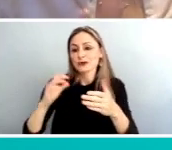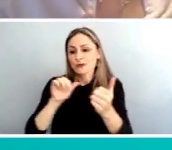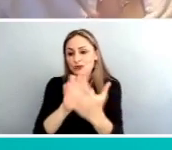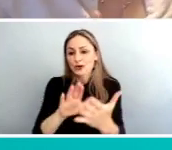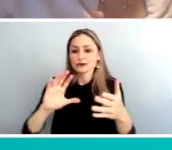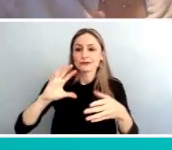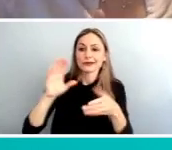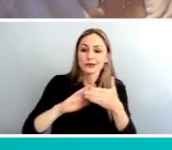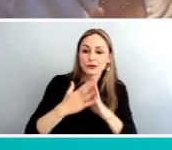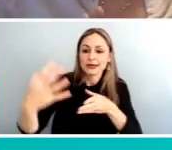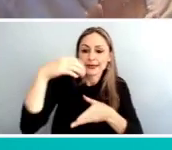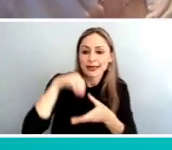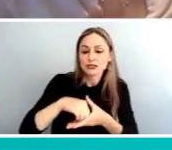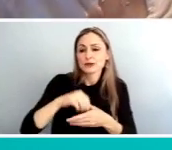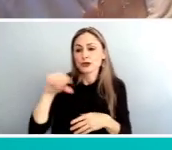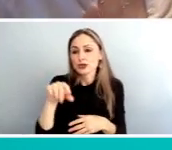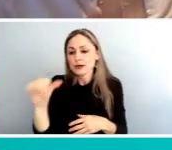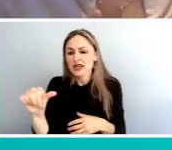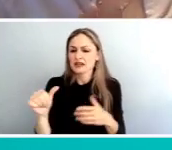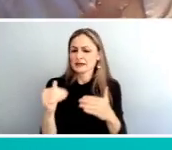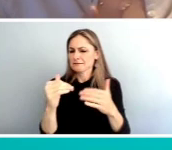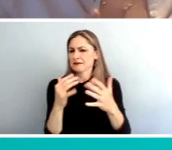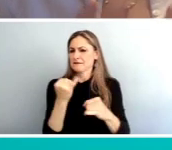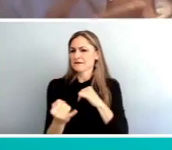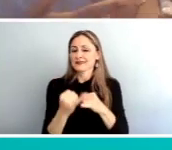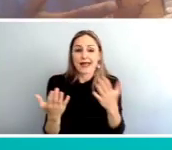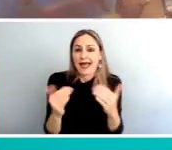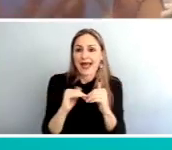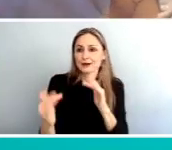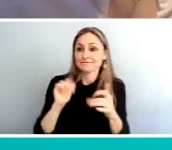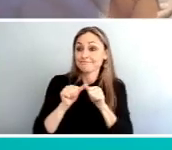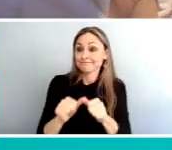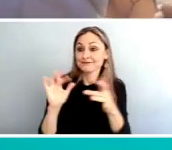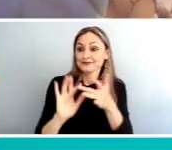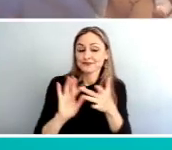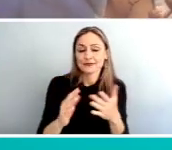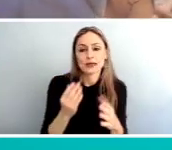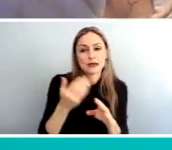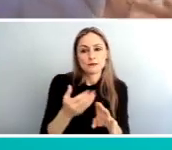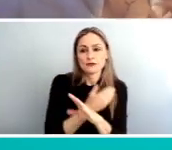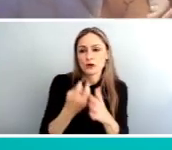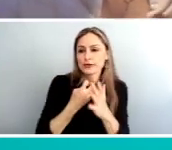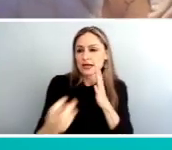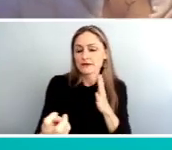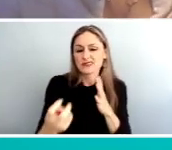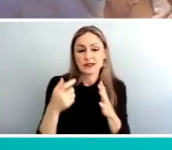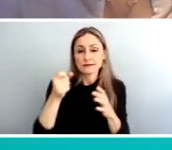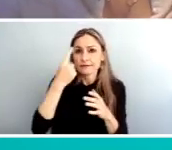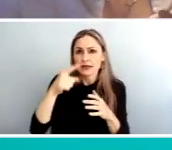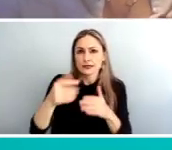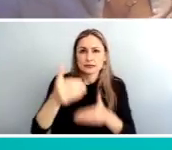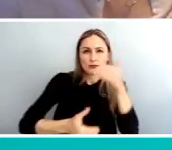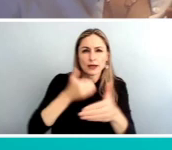we'll just close out with some ways to stay in touch. Um, before I dive in, I do want to say that this, we really see this process as a balance between the technical